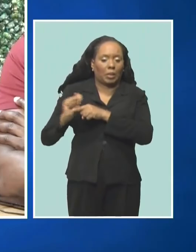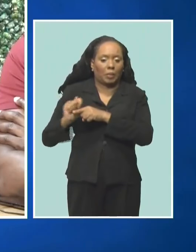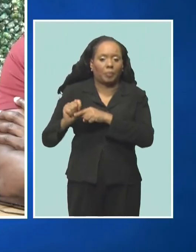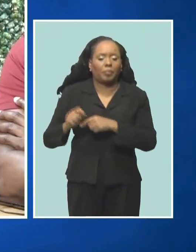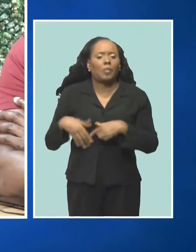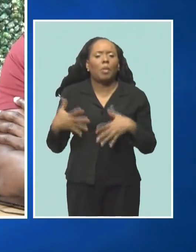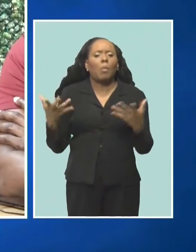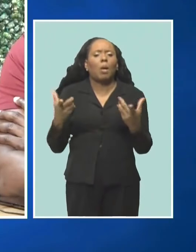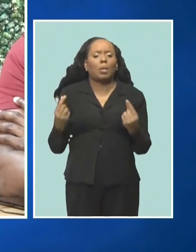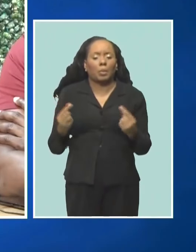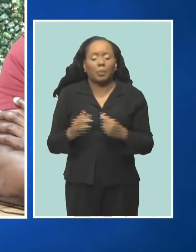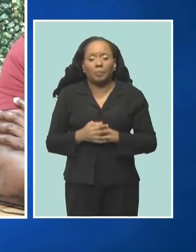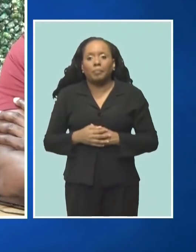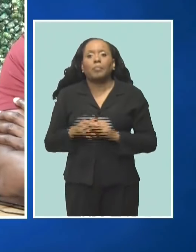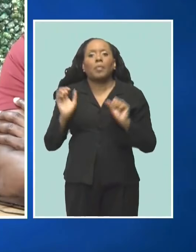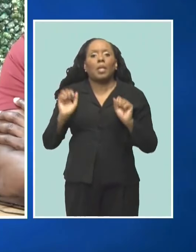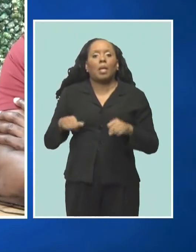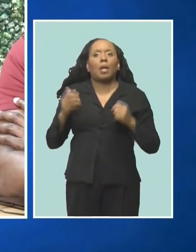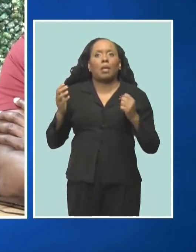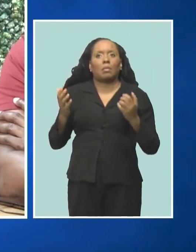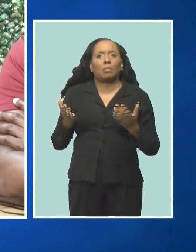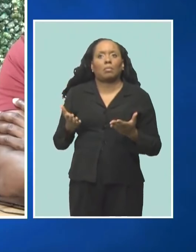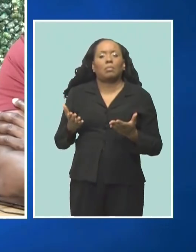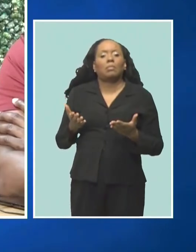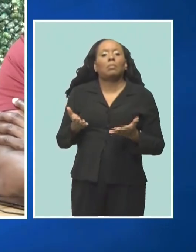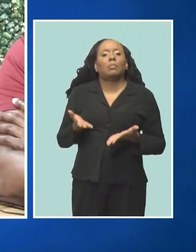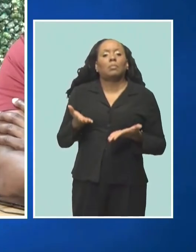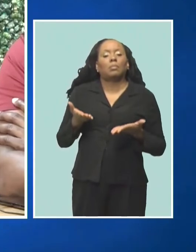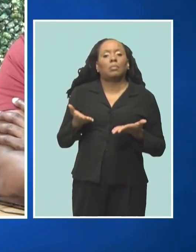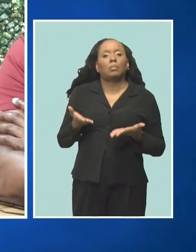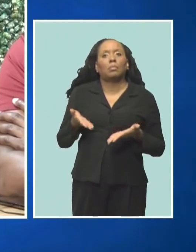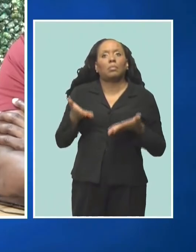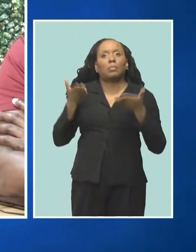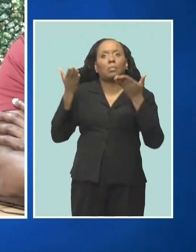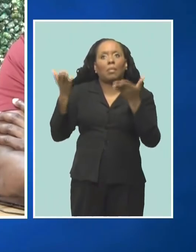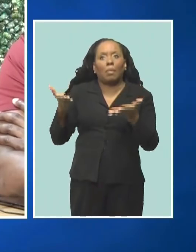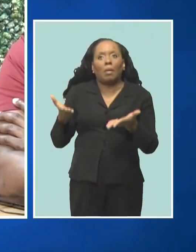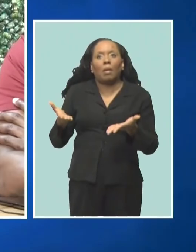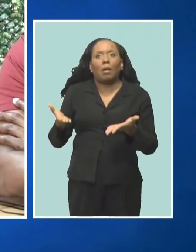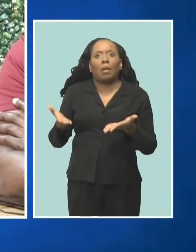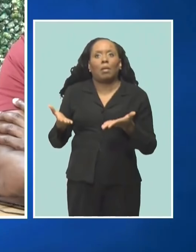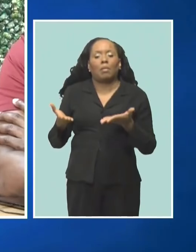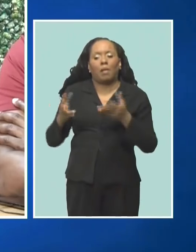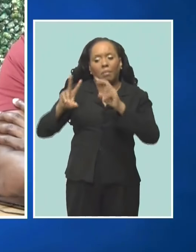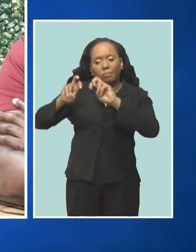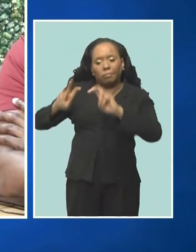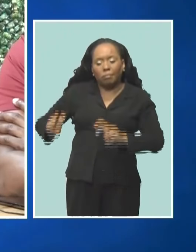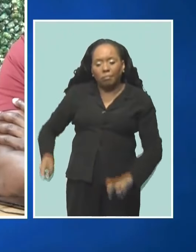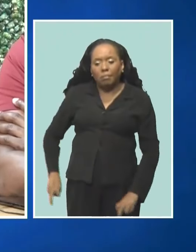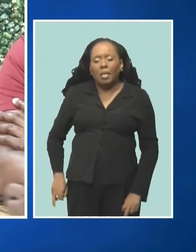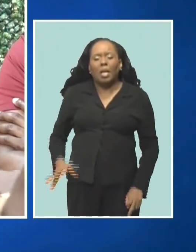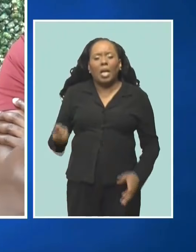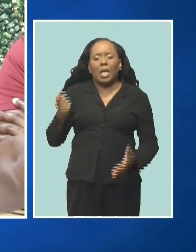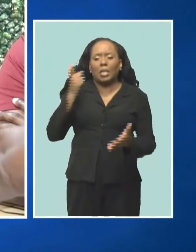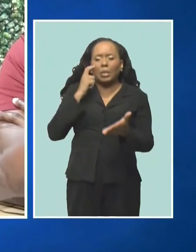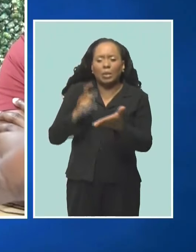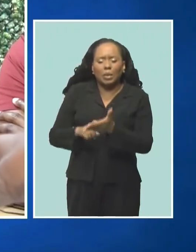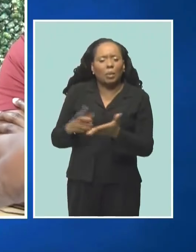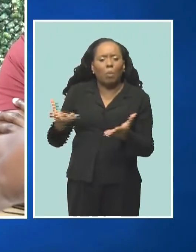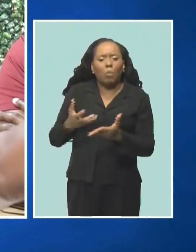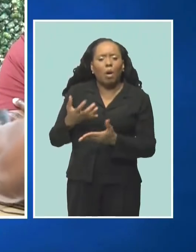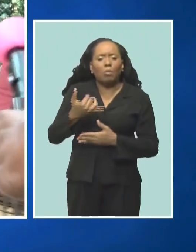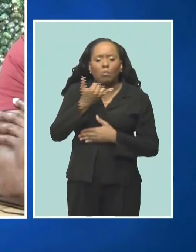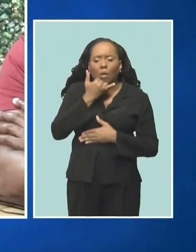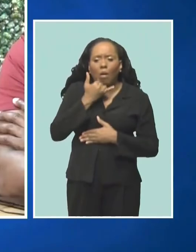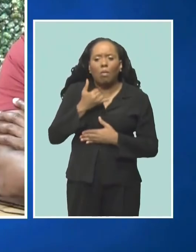is that they can prescribe, right? They can prescribe, they can assess, they can diagnose, and they work hand-in-hand with